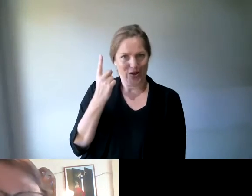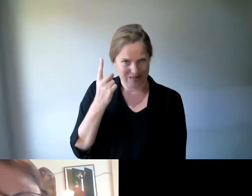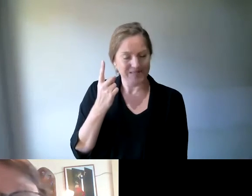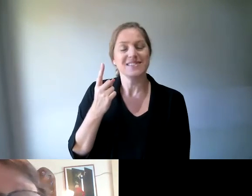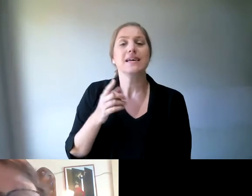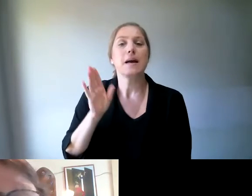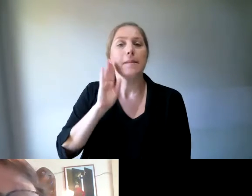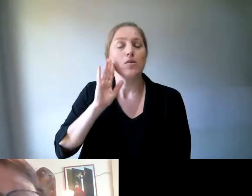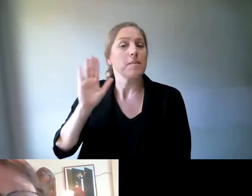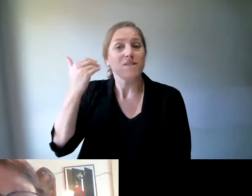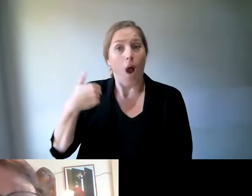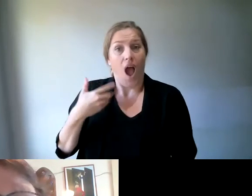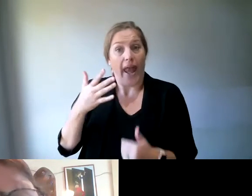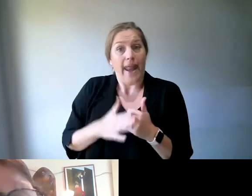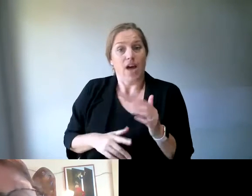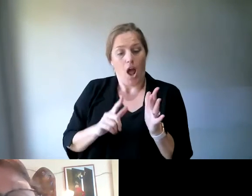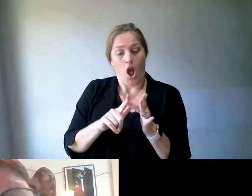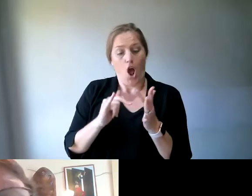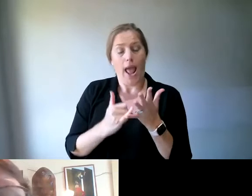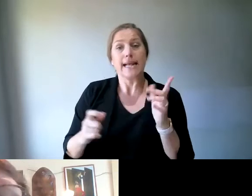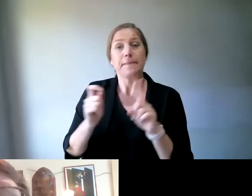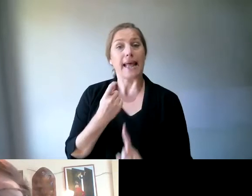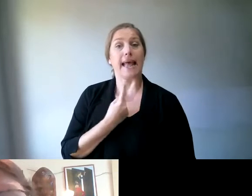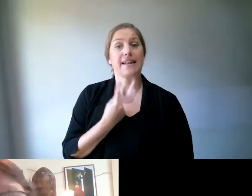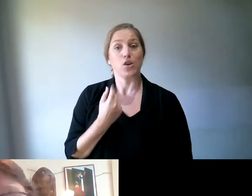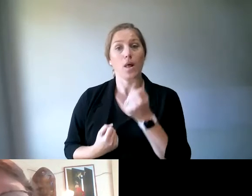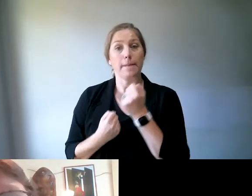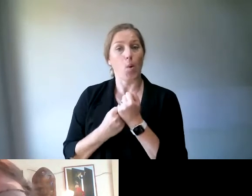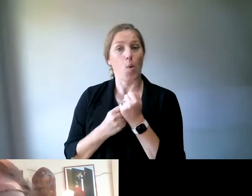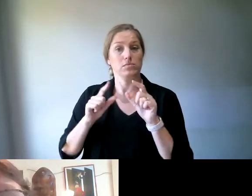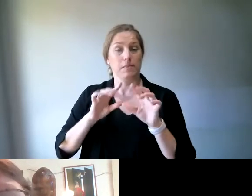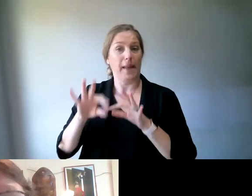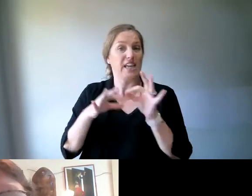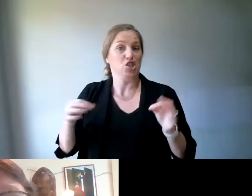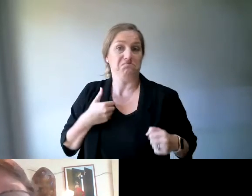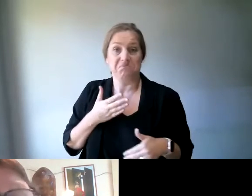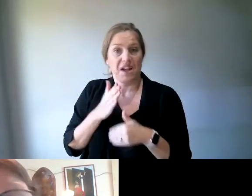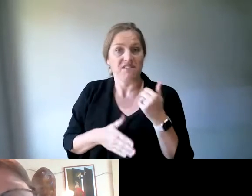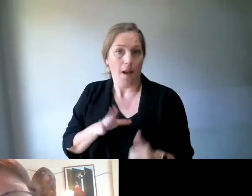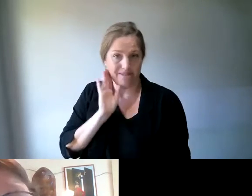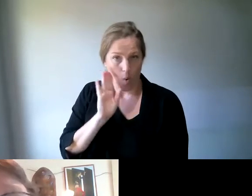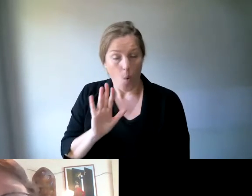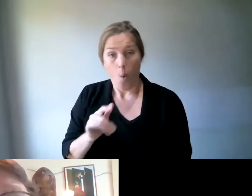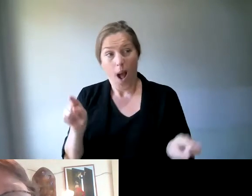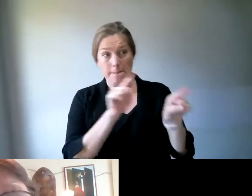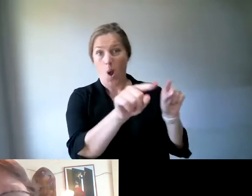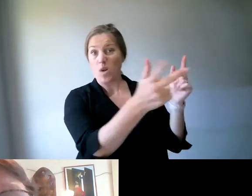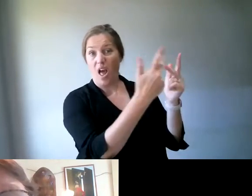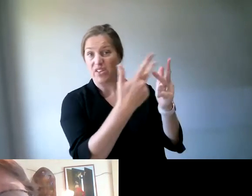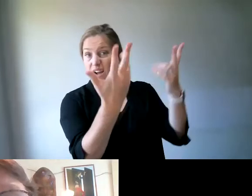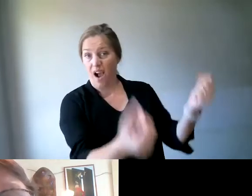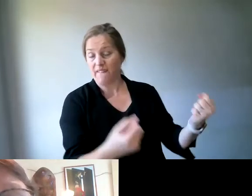ISP, which is Individual Support Package, which most people with disabilities did have that. I was in limbo land.